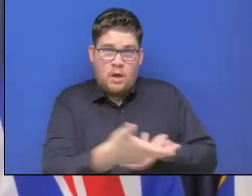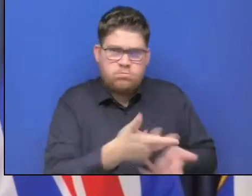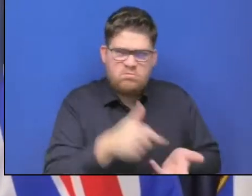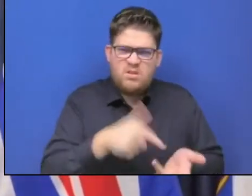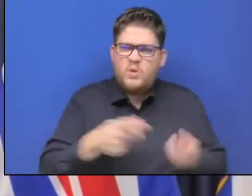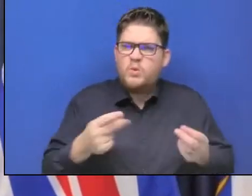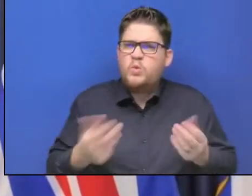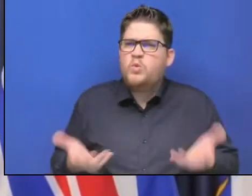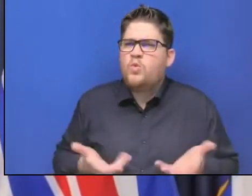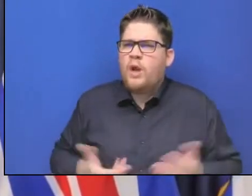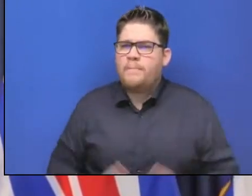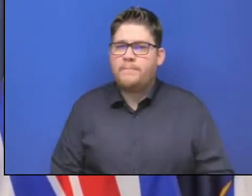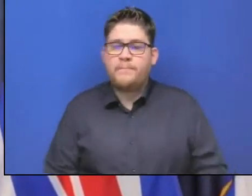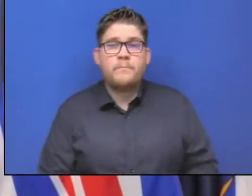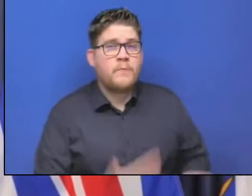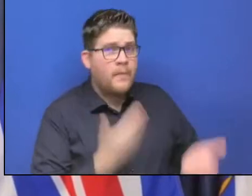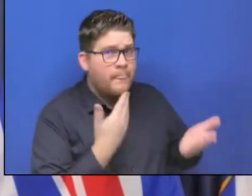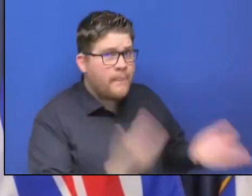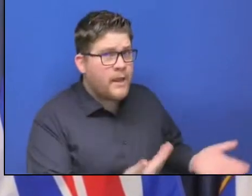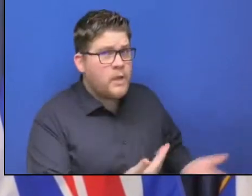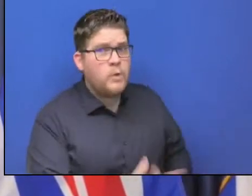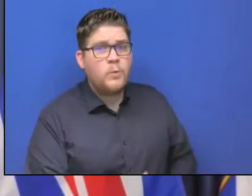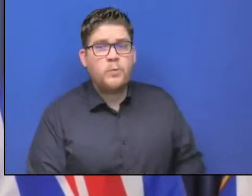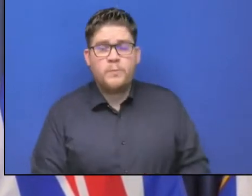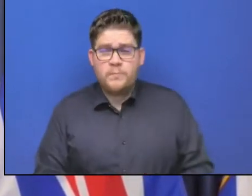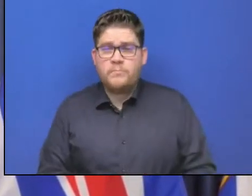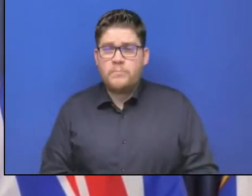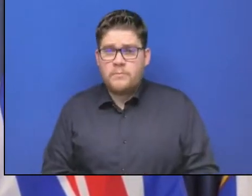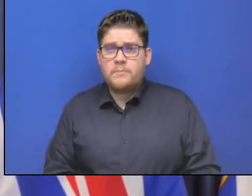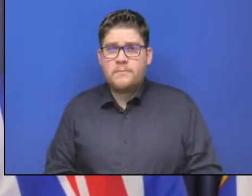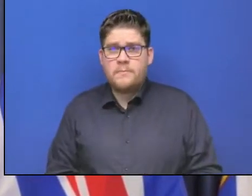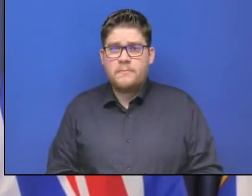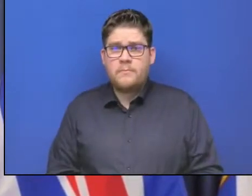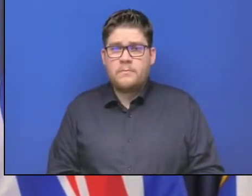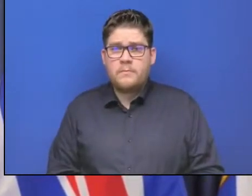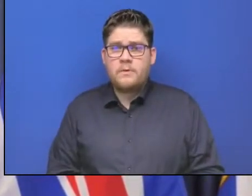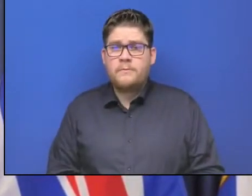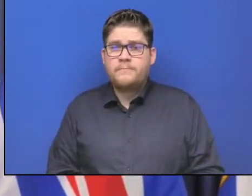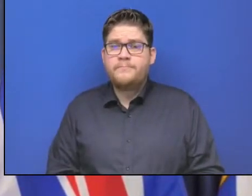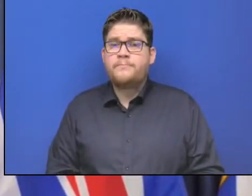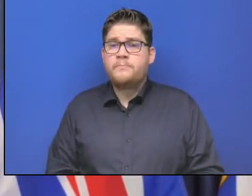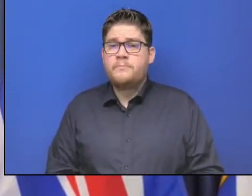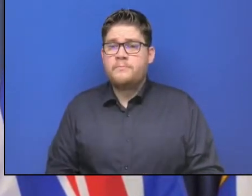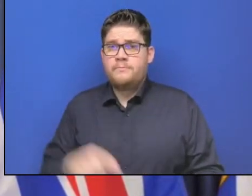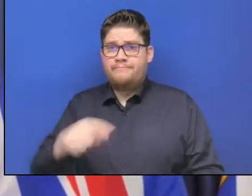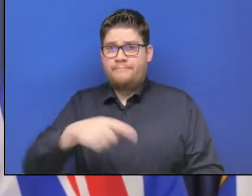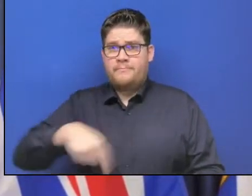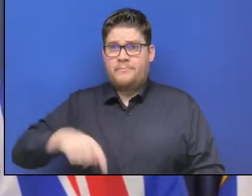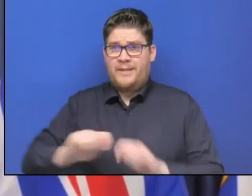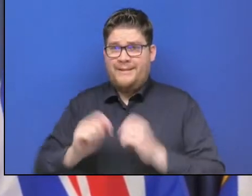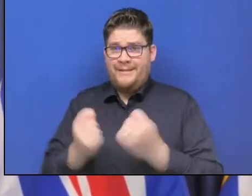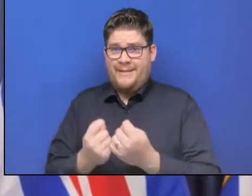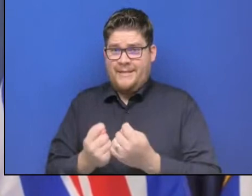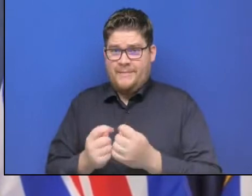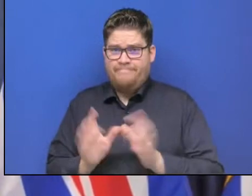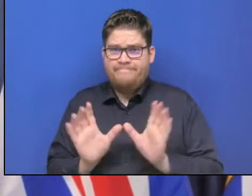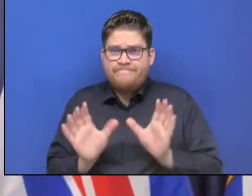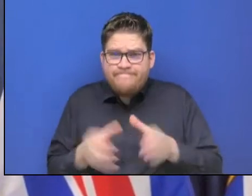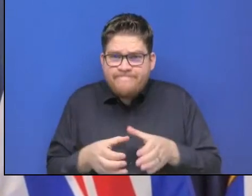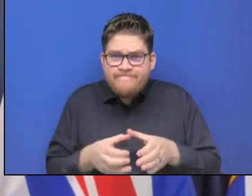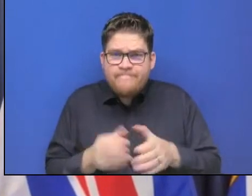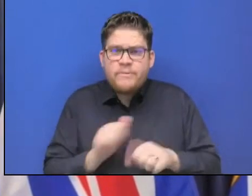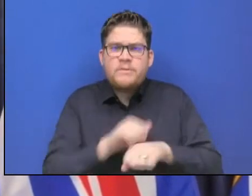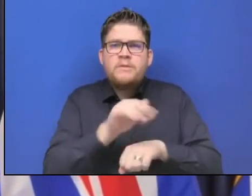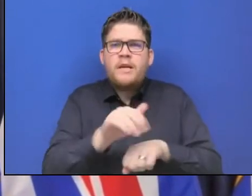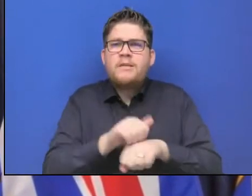Thank you for that question. What I can tell you, those teams are being assembled and being deployed, obviously, to the